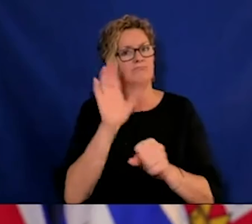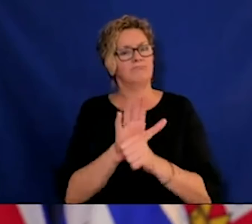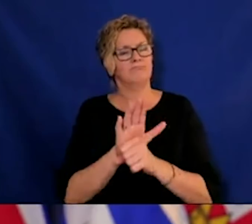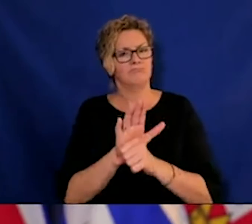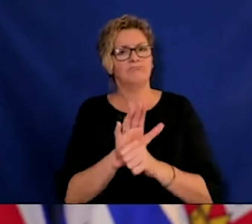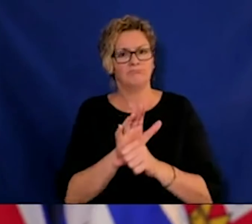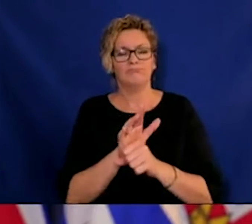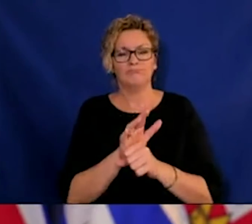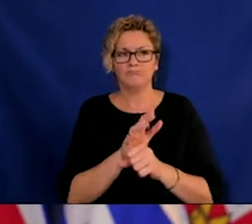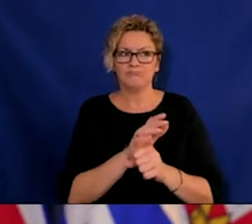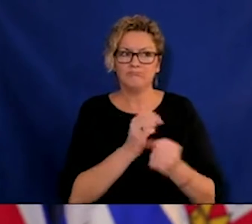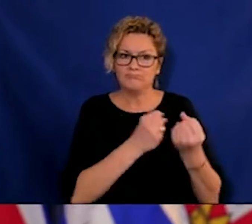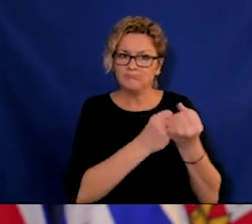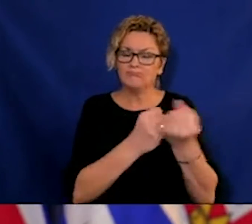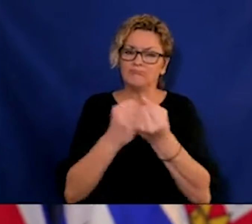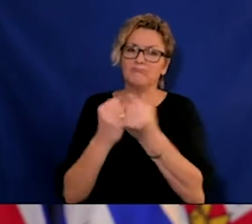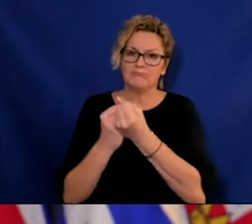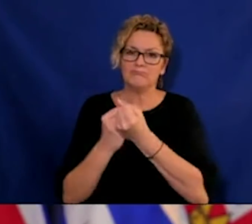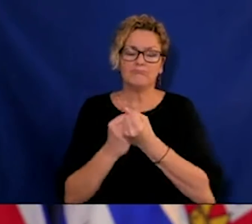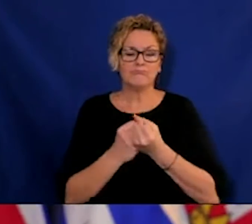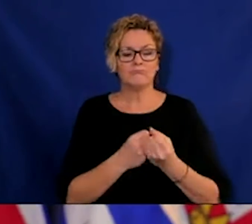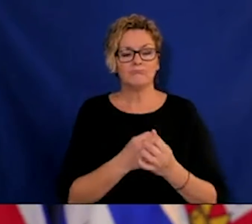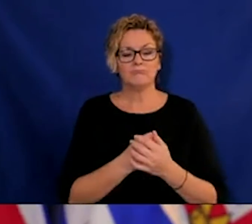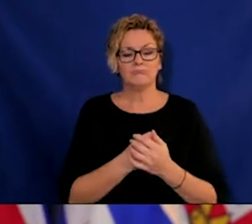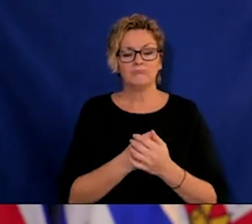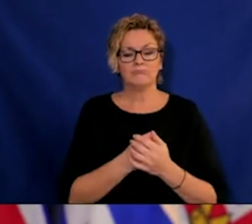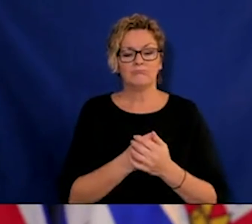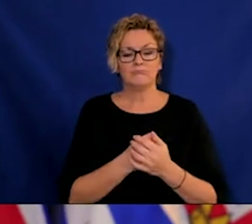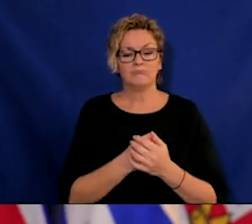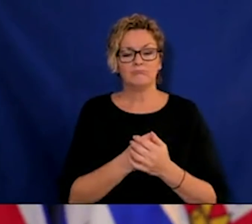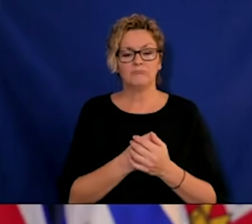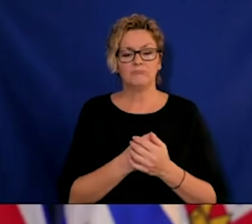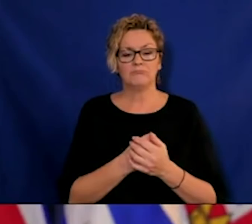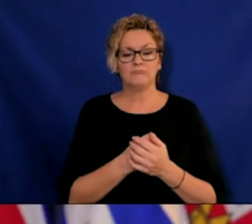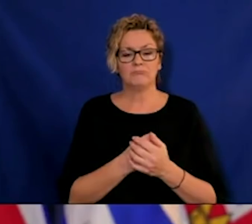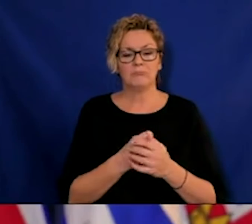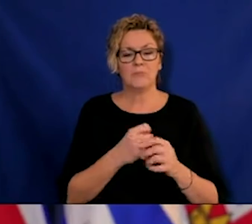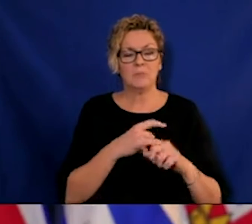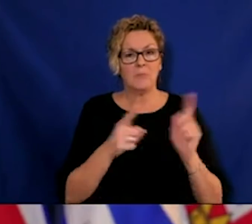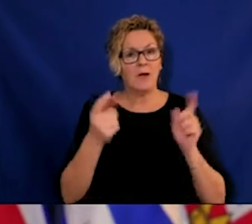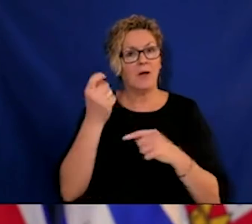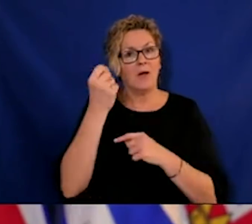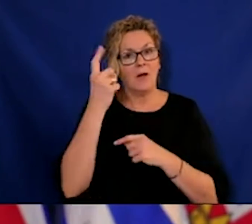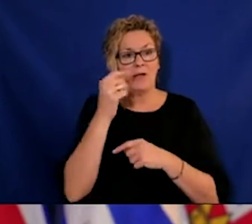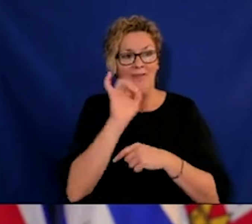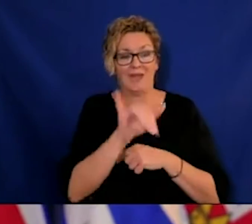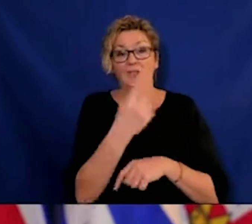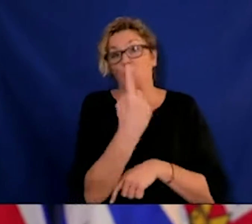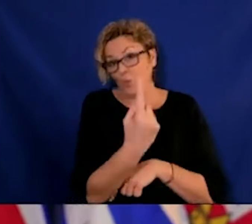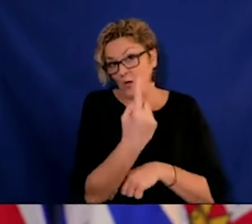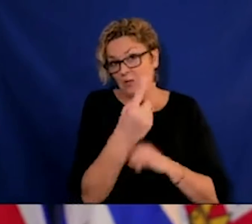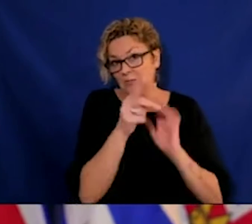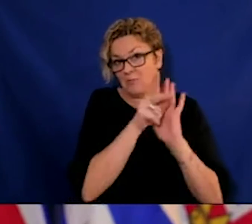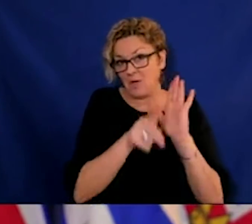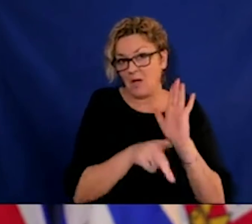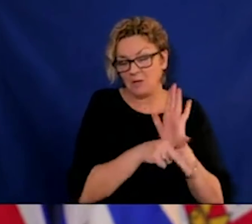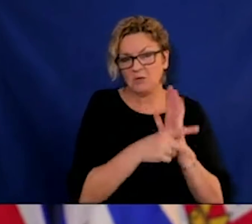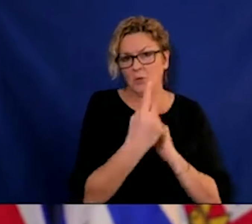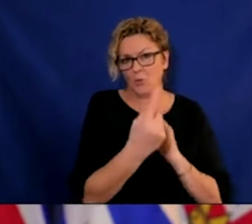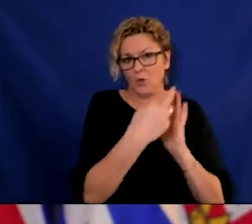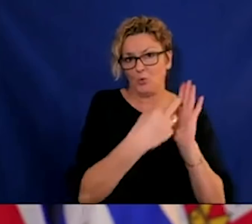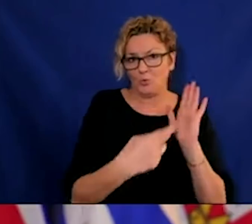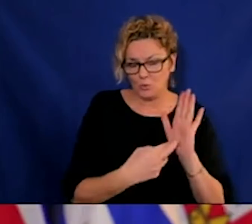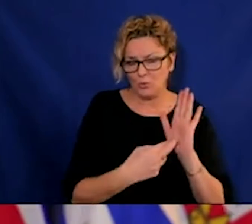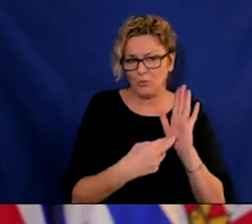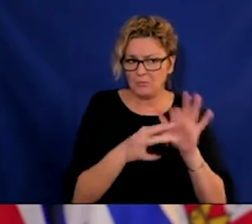necessary, and what are all the measures? Well, they're all of the infection prevention measures that Dr. Henry just referred